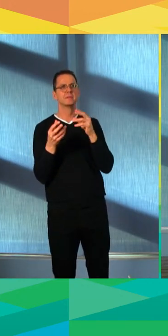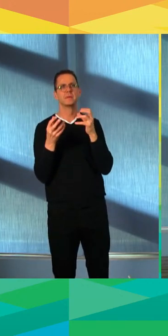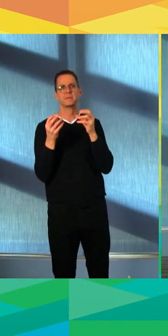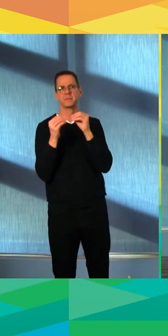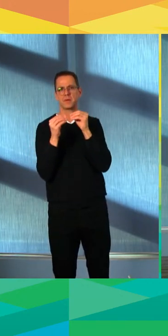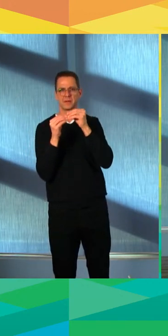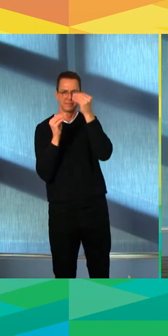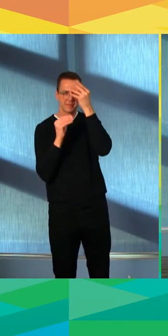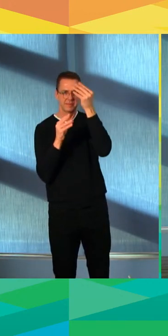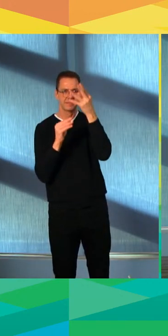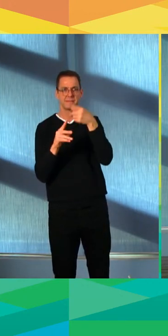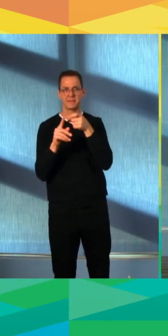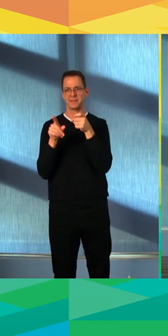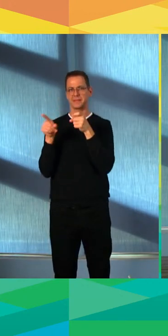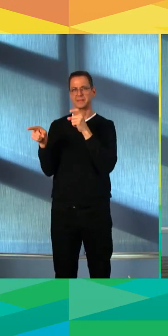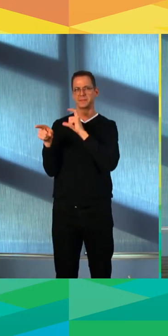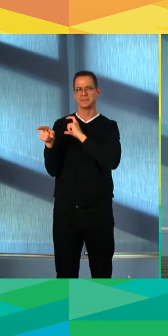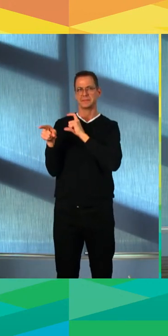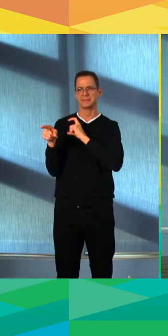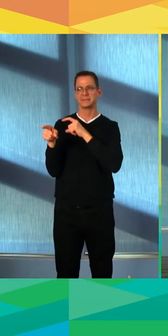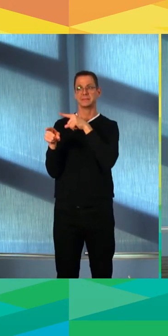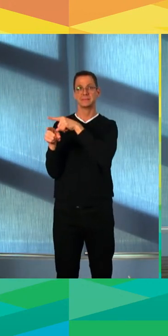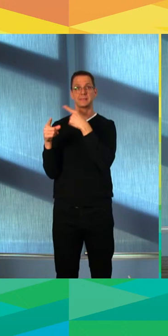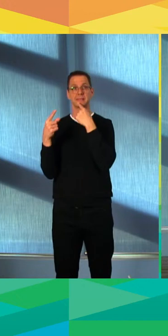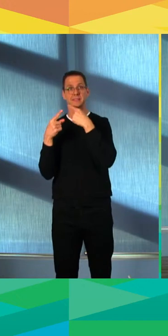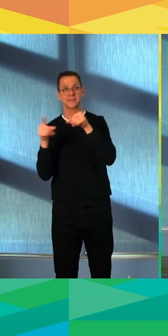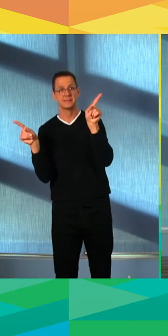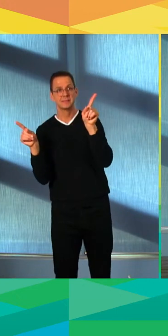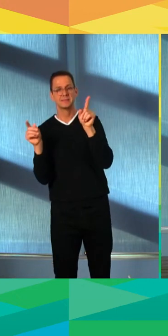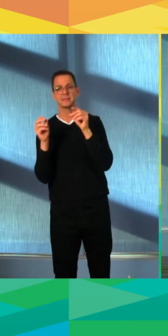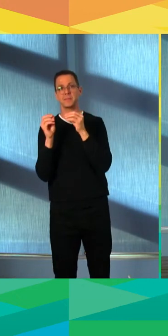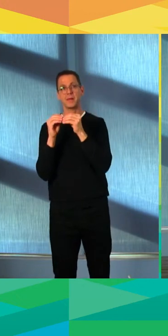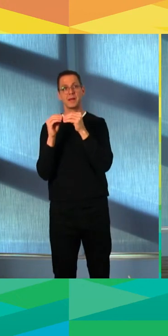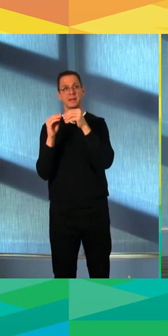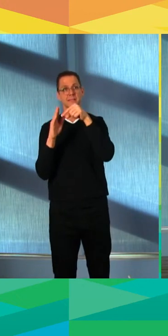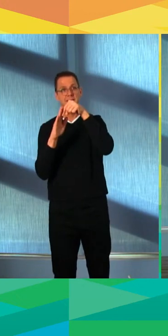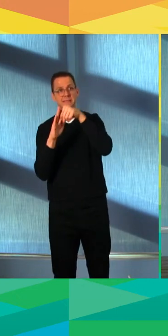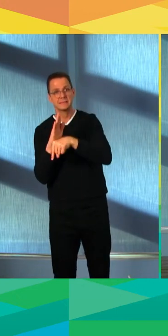the Chief and I will collaborate on how we can best deal with these situations.